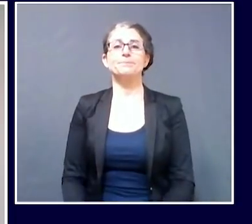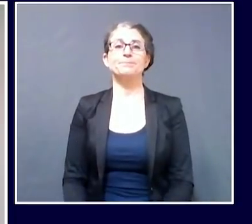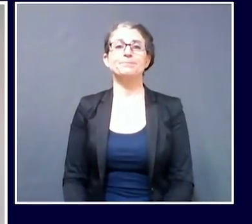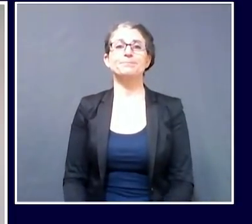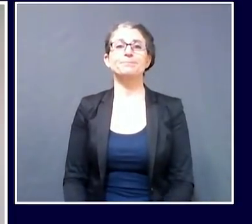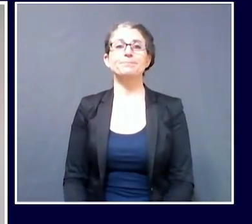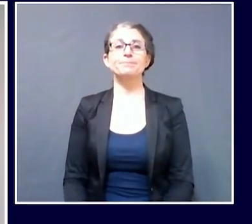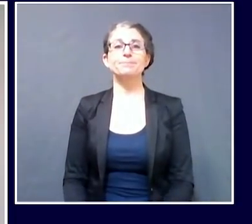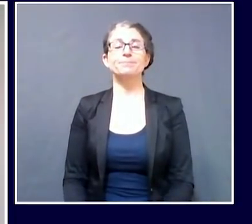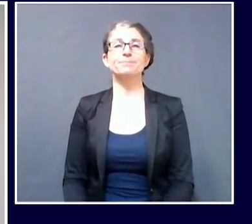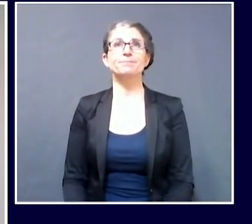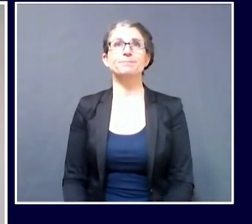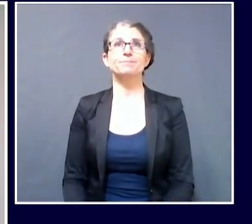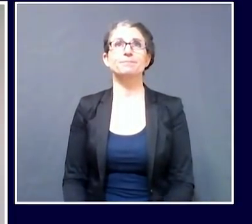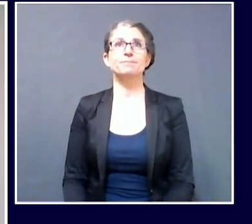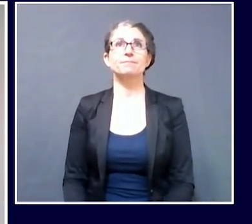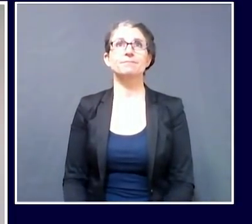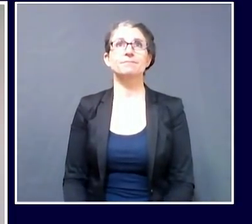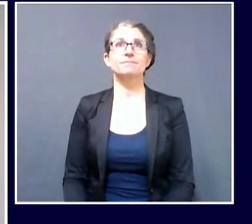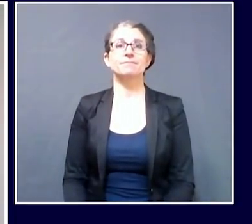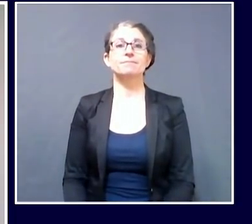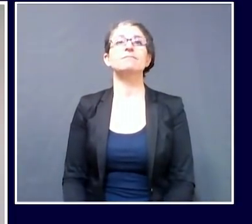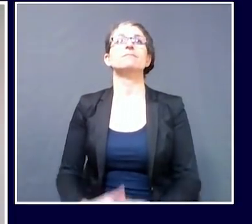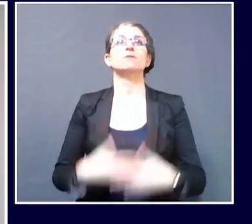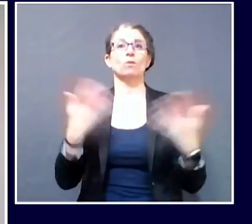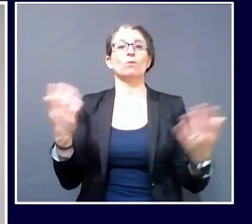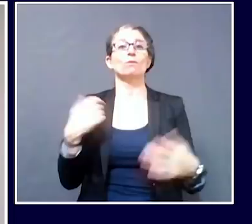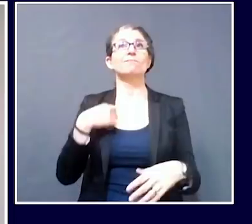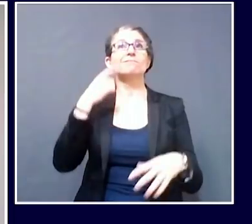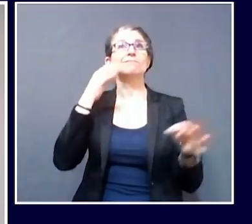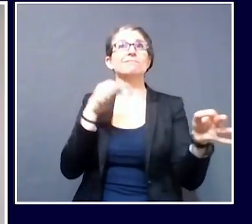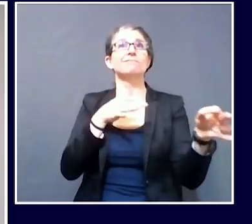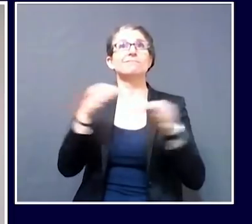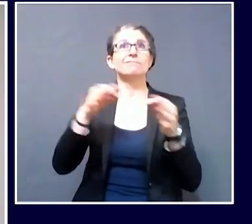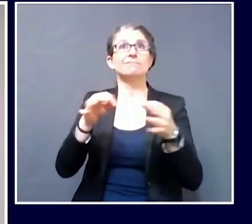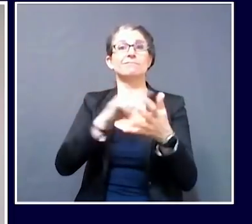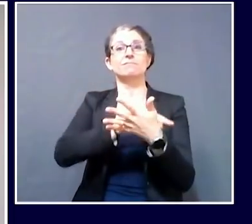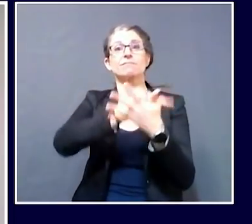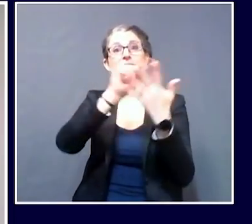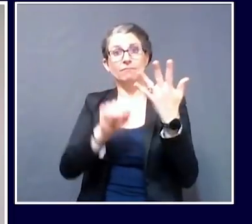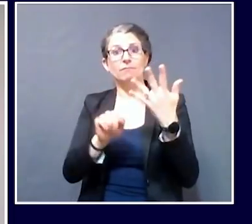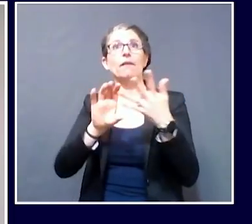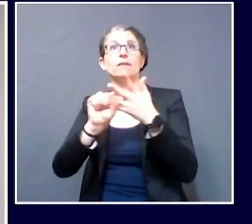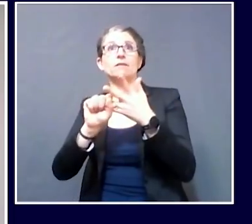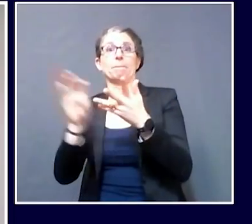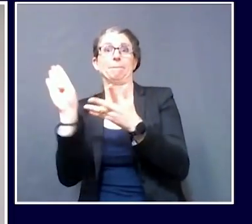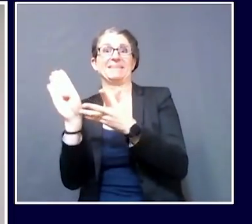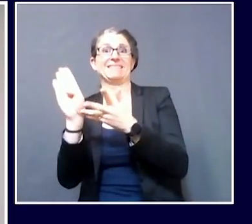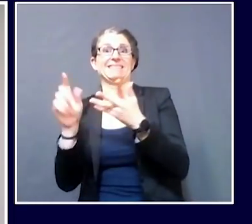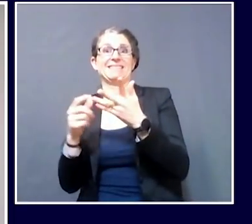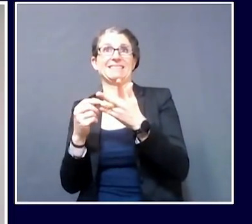I will continue to provide updates on both of those situations as they evolve over the coming days.